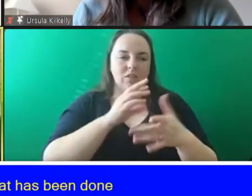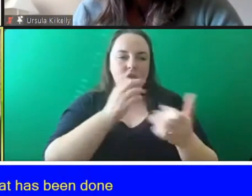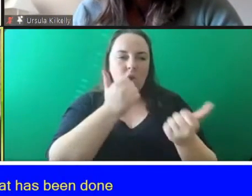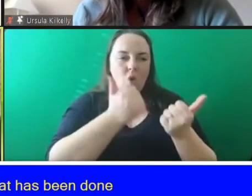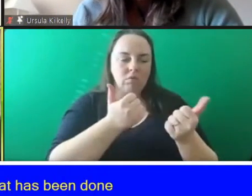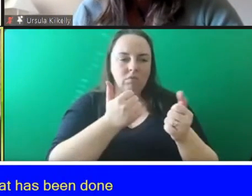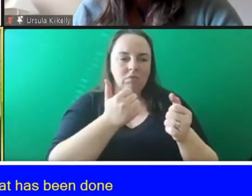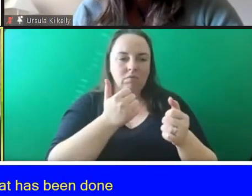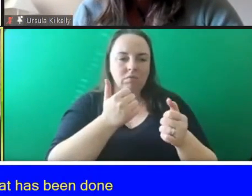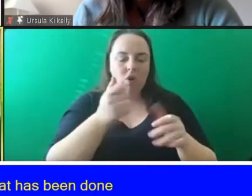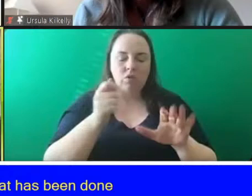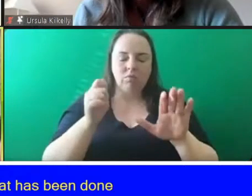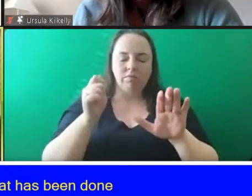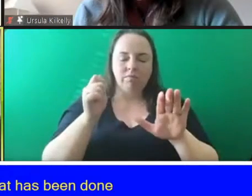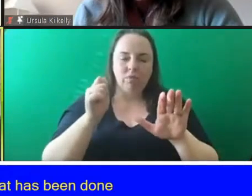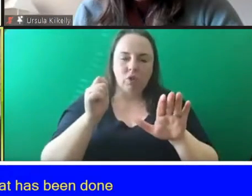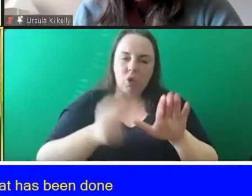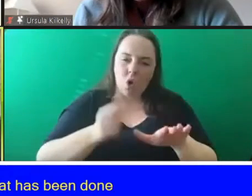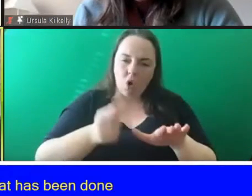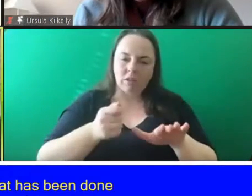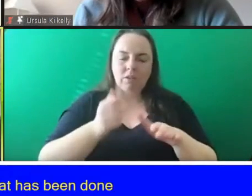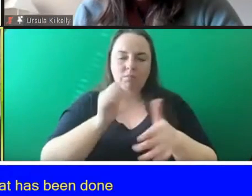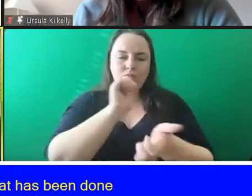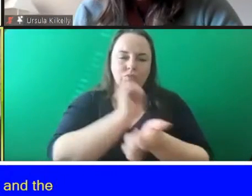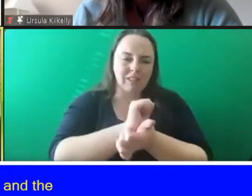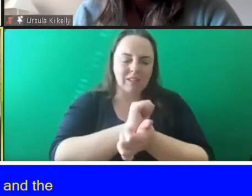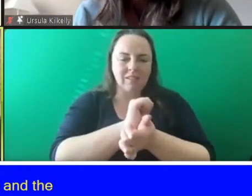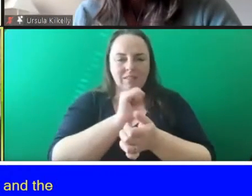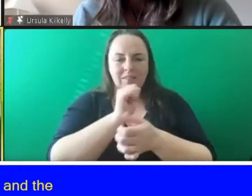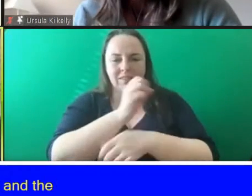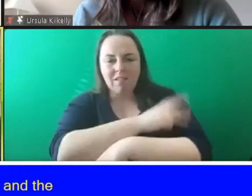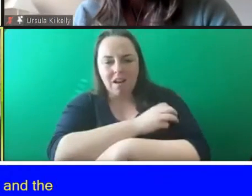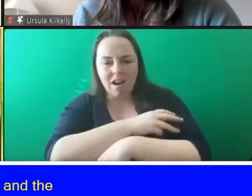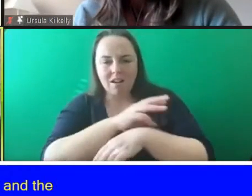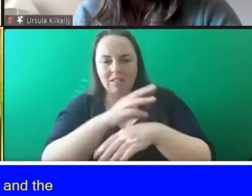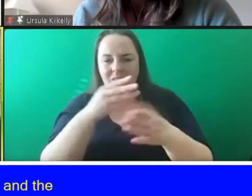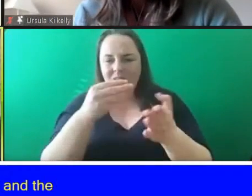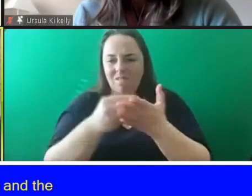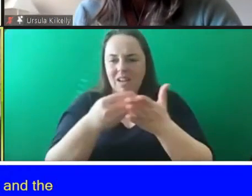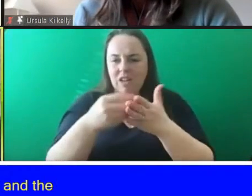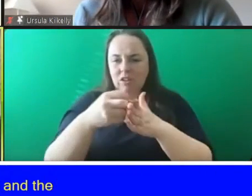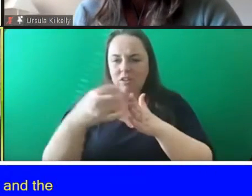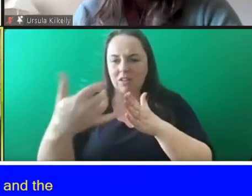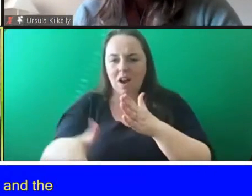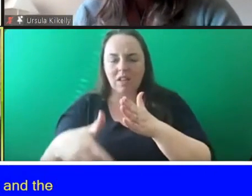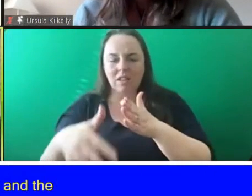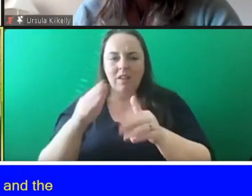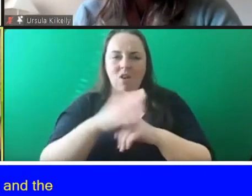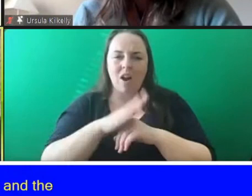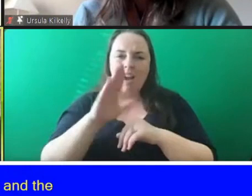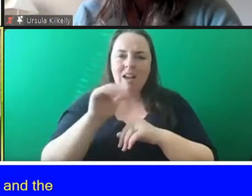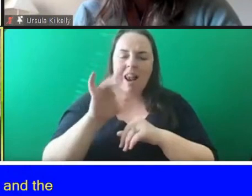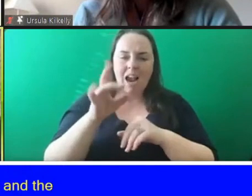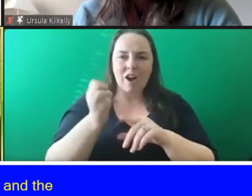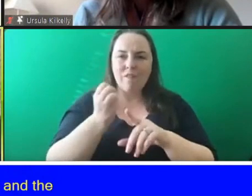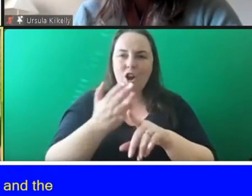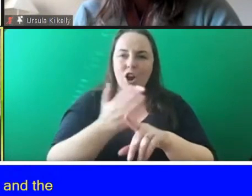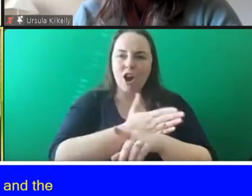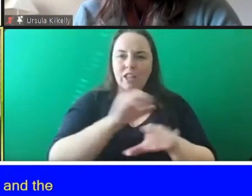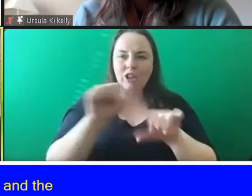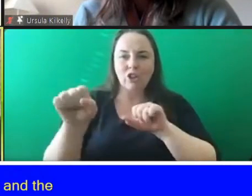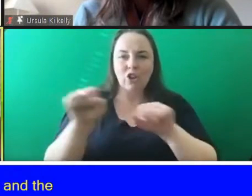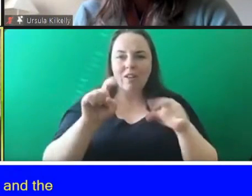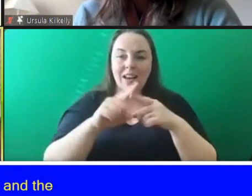and the guards that the financial costs uh of the lack of earlier services and